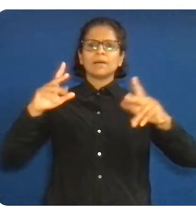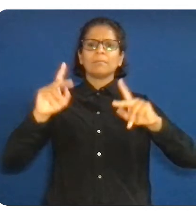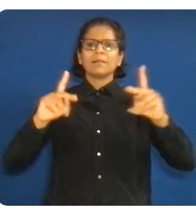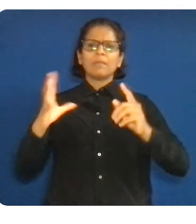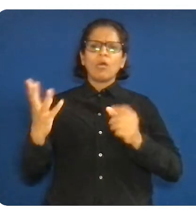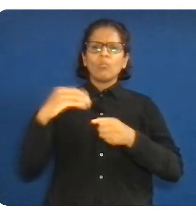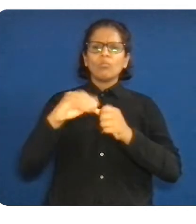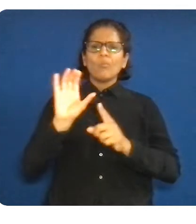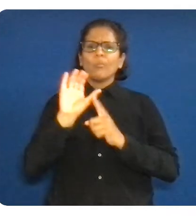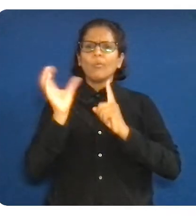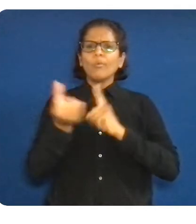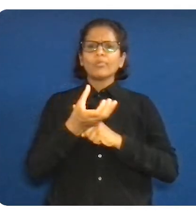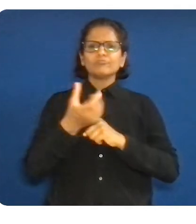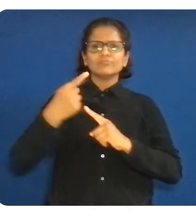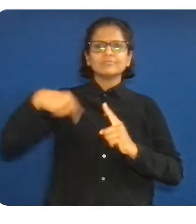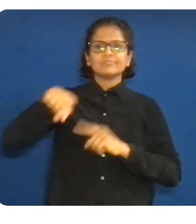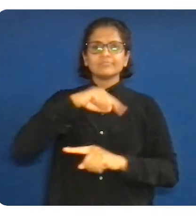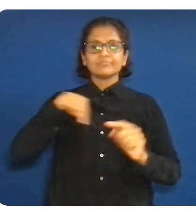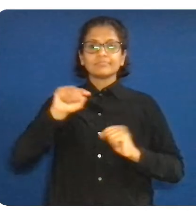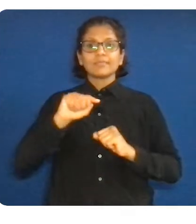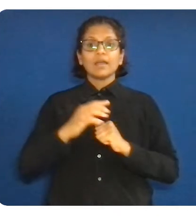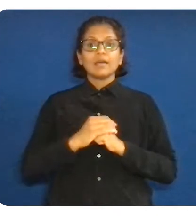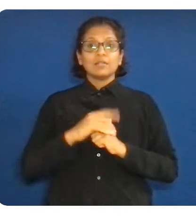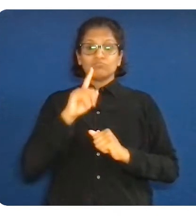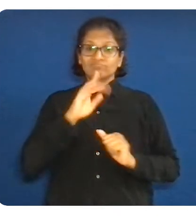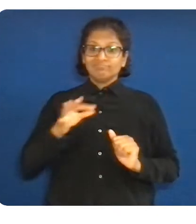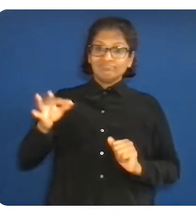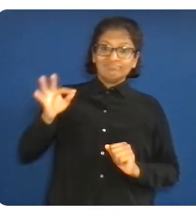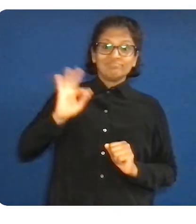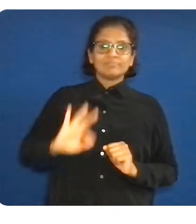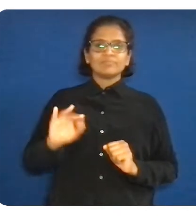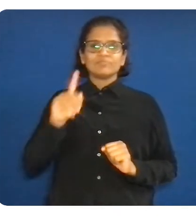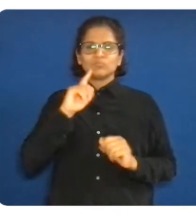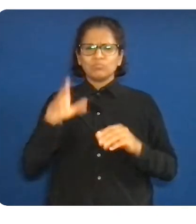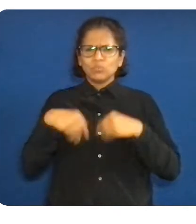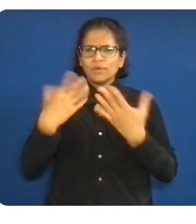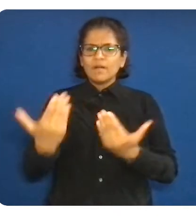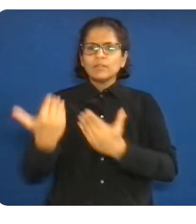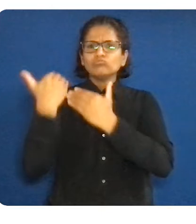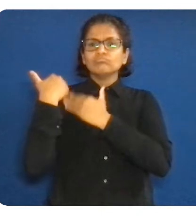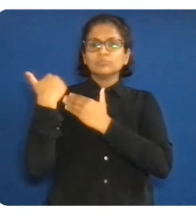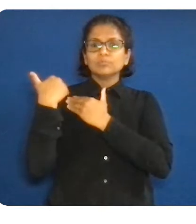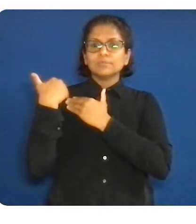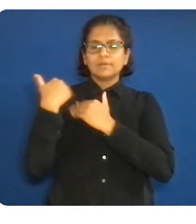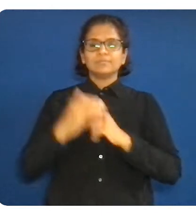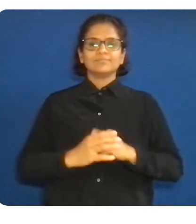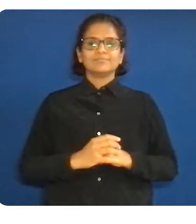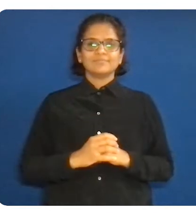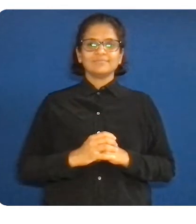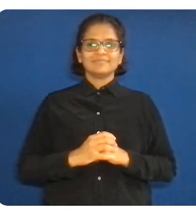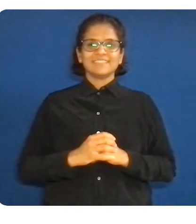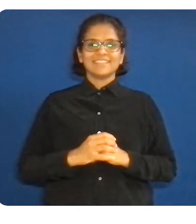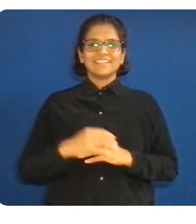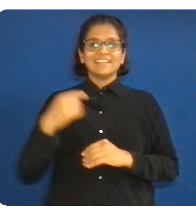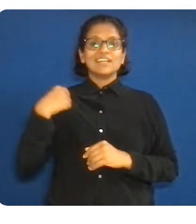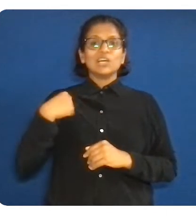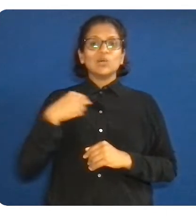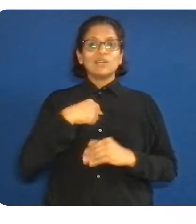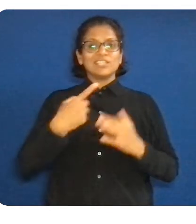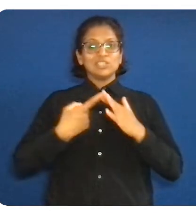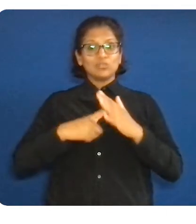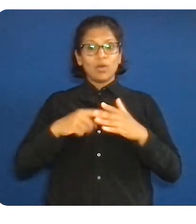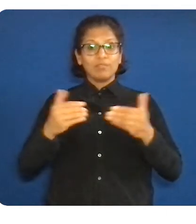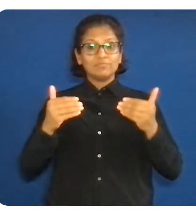responsibility as well. And as we get started, I want to let you know that the chat is open so you can engage with each other